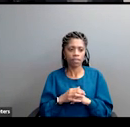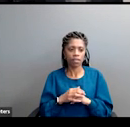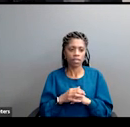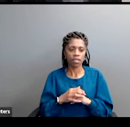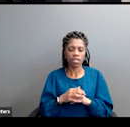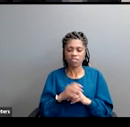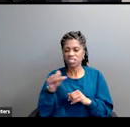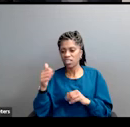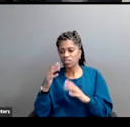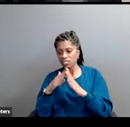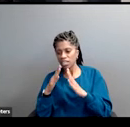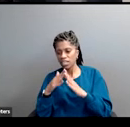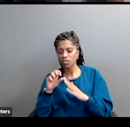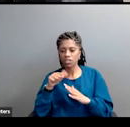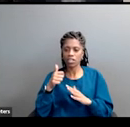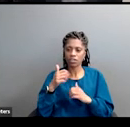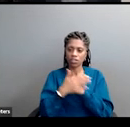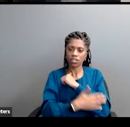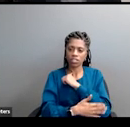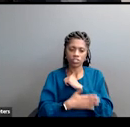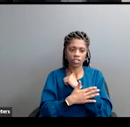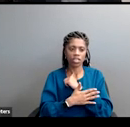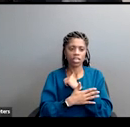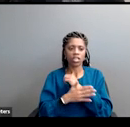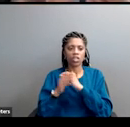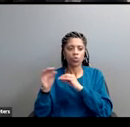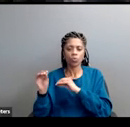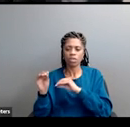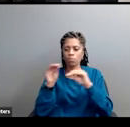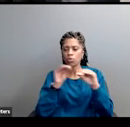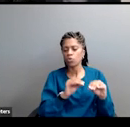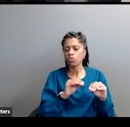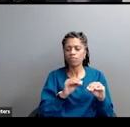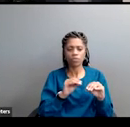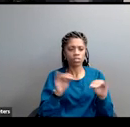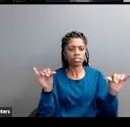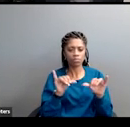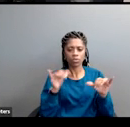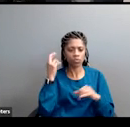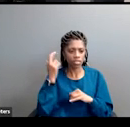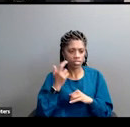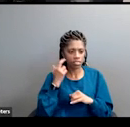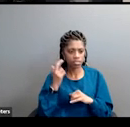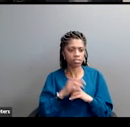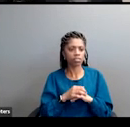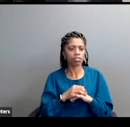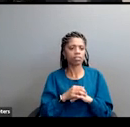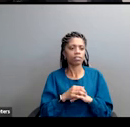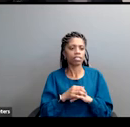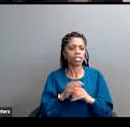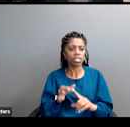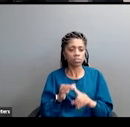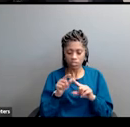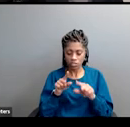move for the same reason. We're all in this together. We're all pretty similar. But especially during COVID